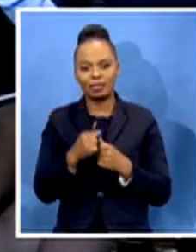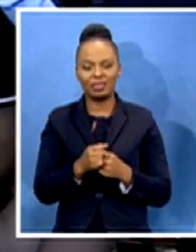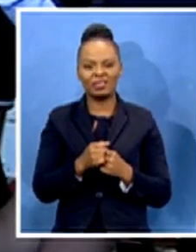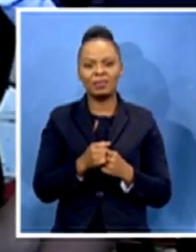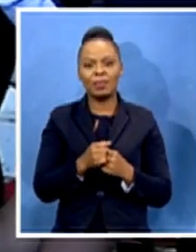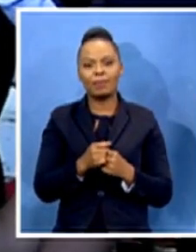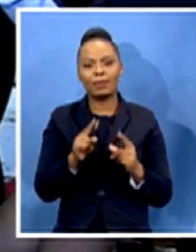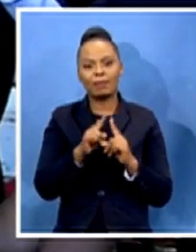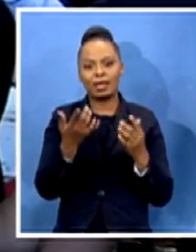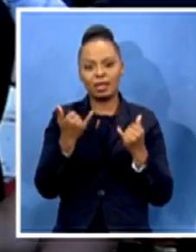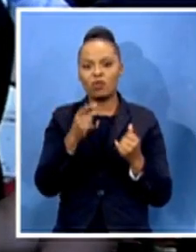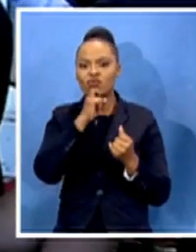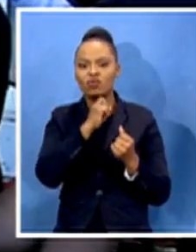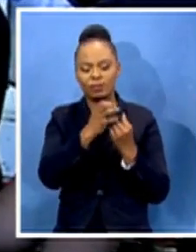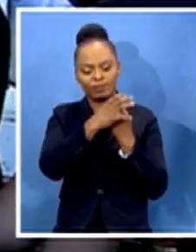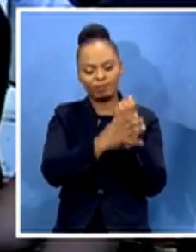sure the wires are in the channel.